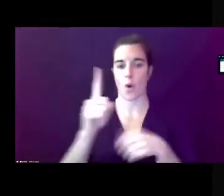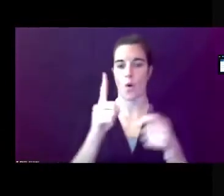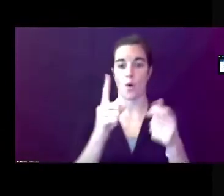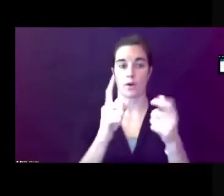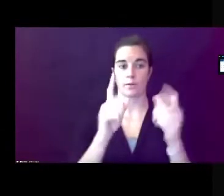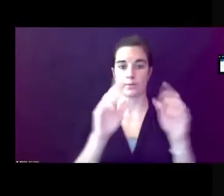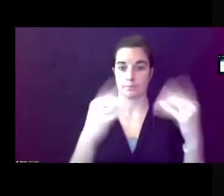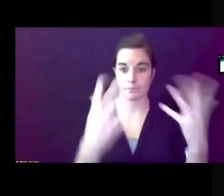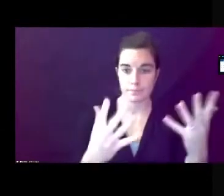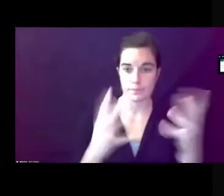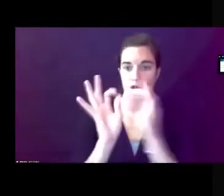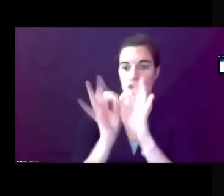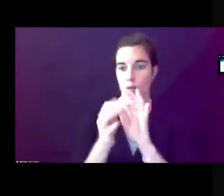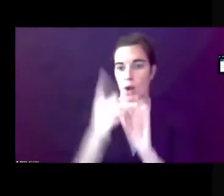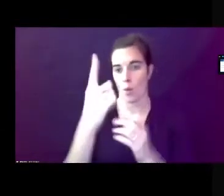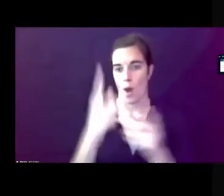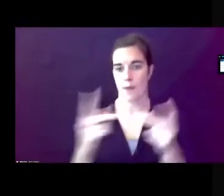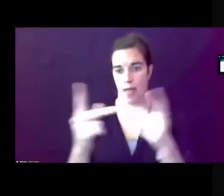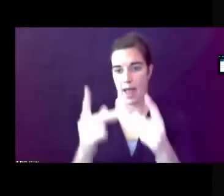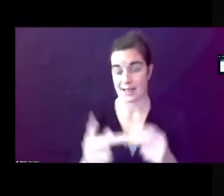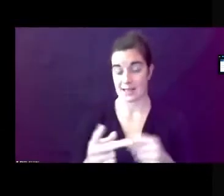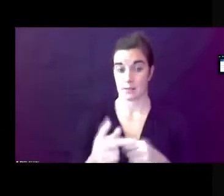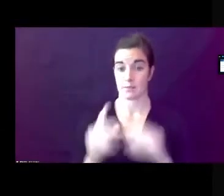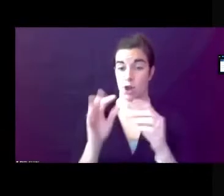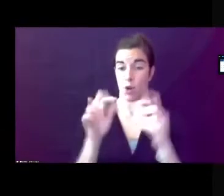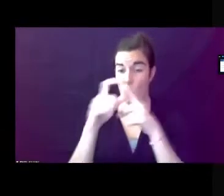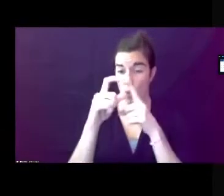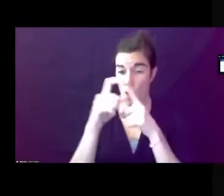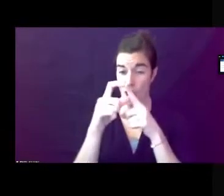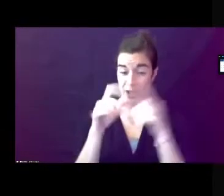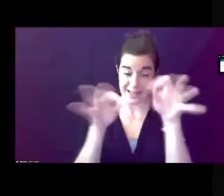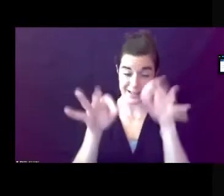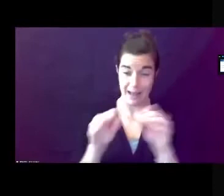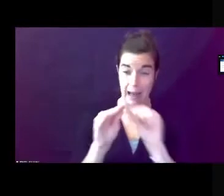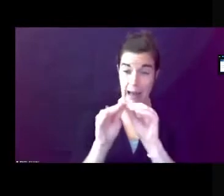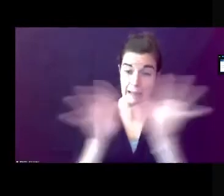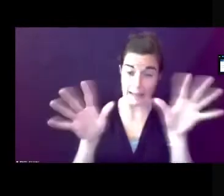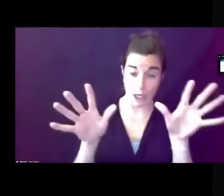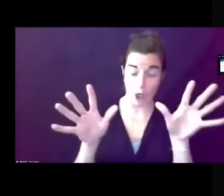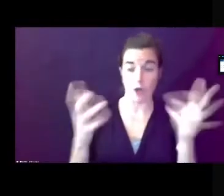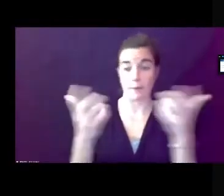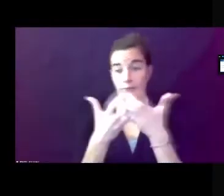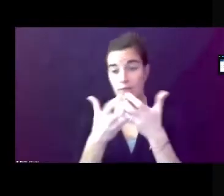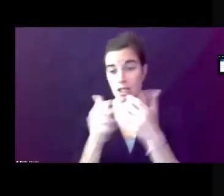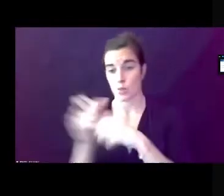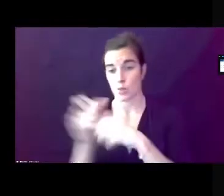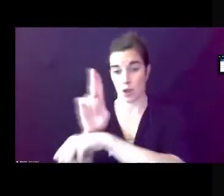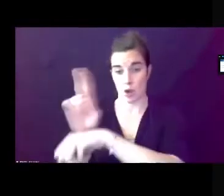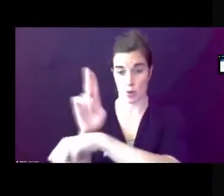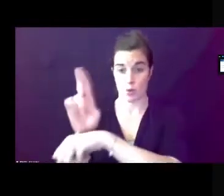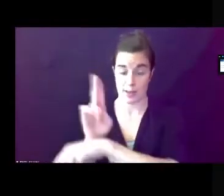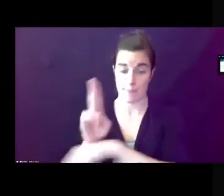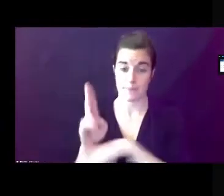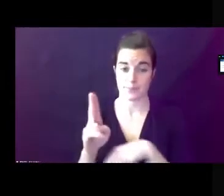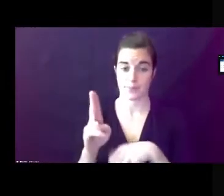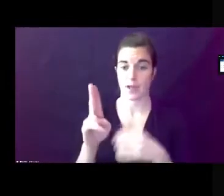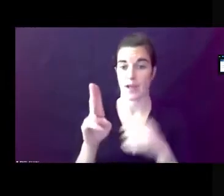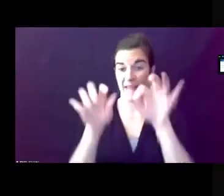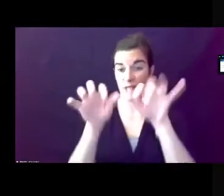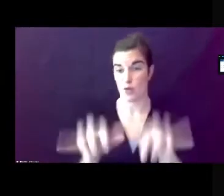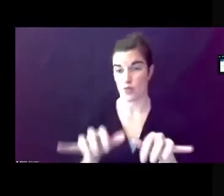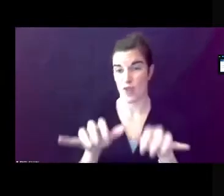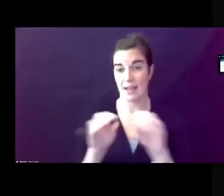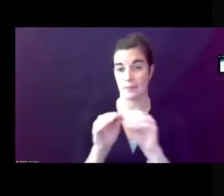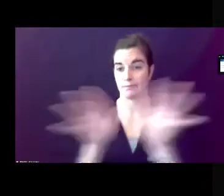in one location terms are clearly defined and consistent with usage elsewhere in the regulations and they're written in plain